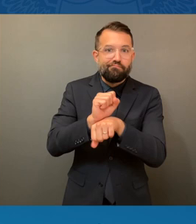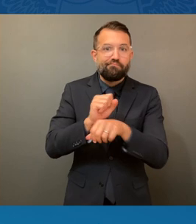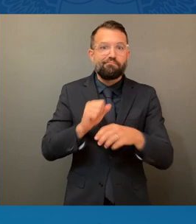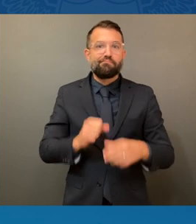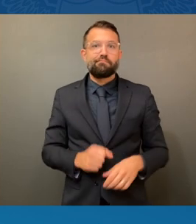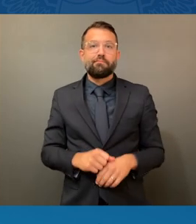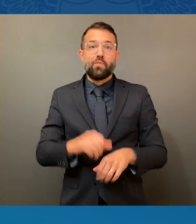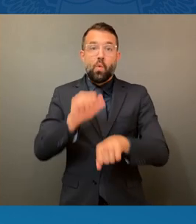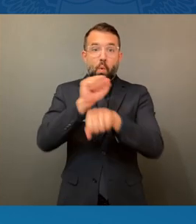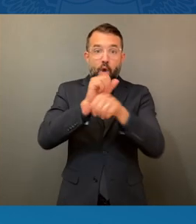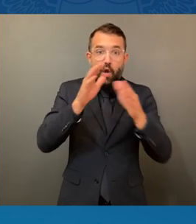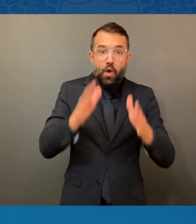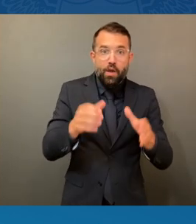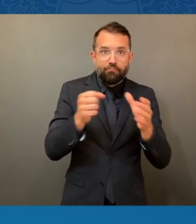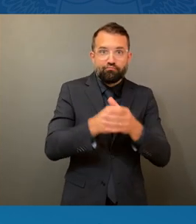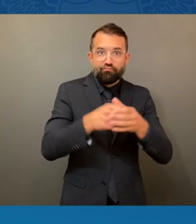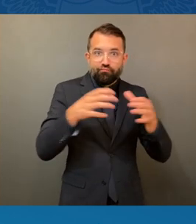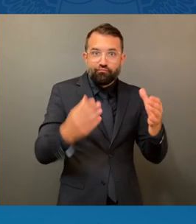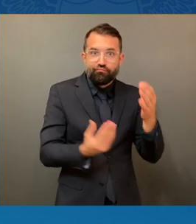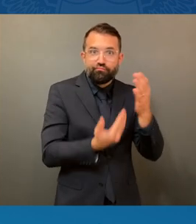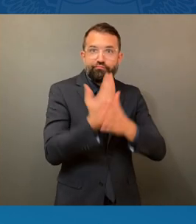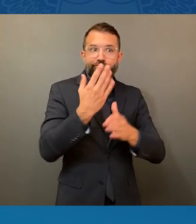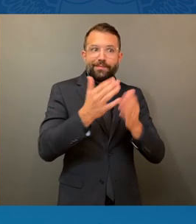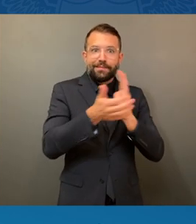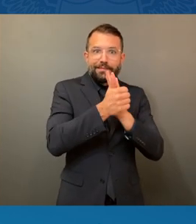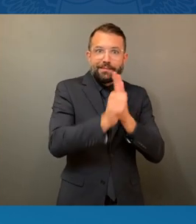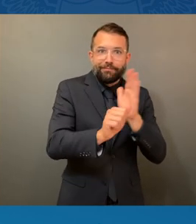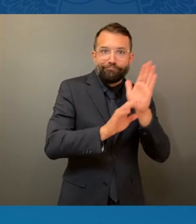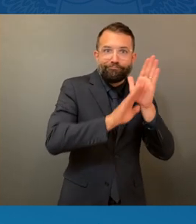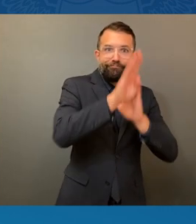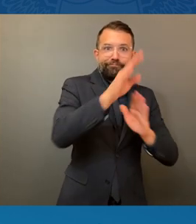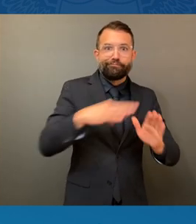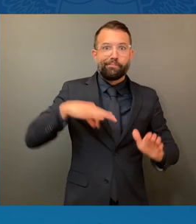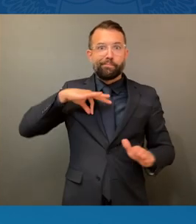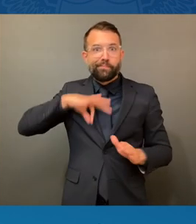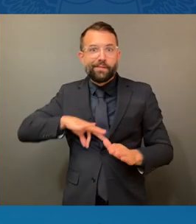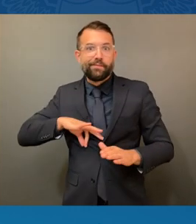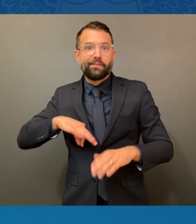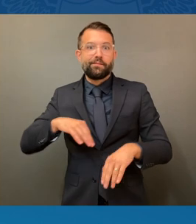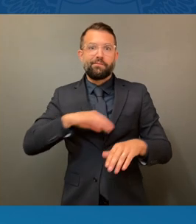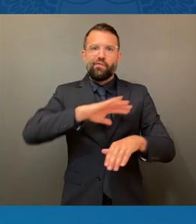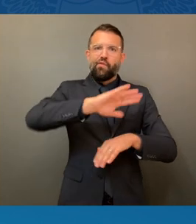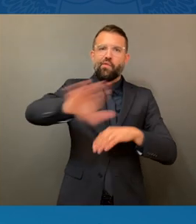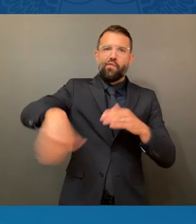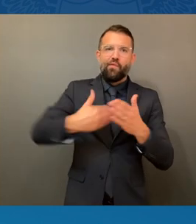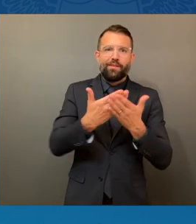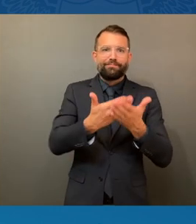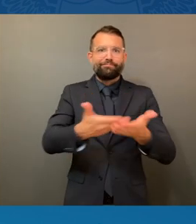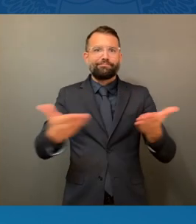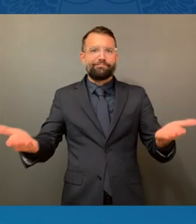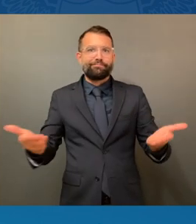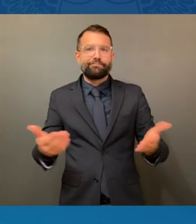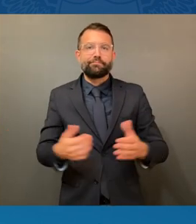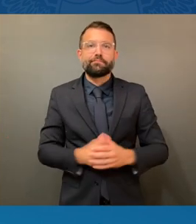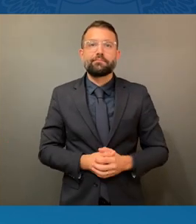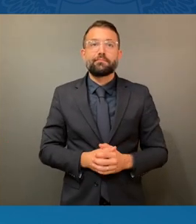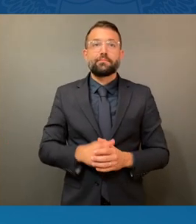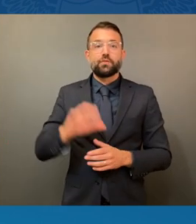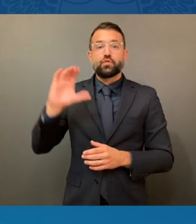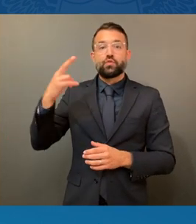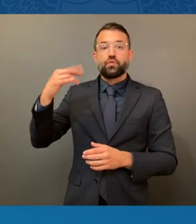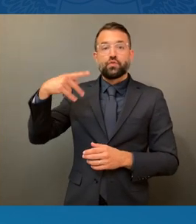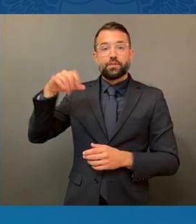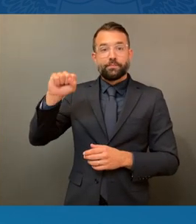of the workforce in a way that will benefit all of society. And four, the CHIPS Act will increase our ability